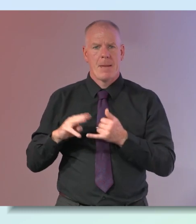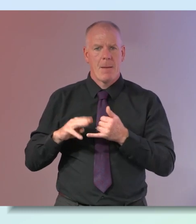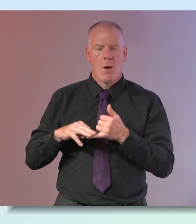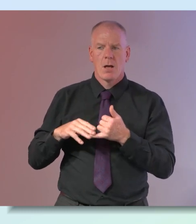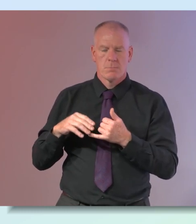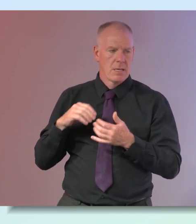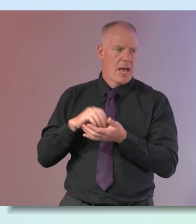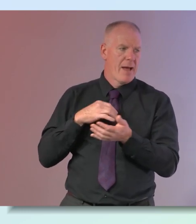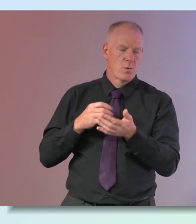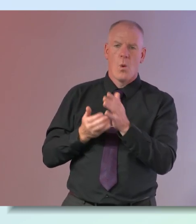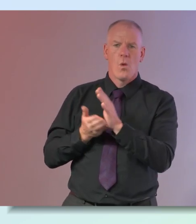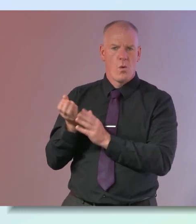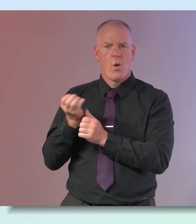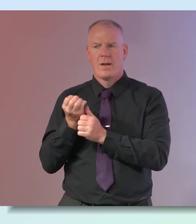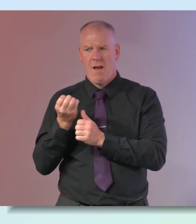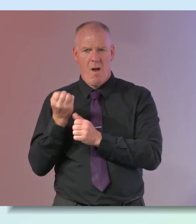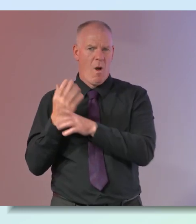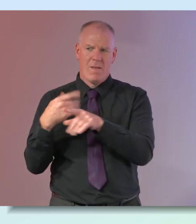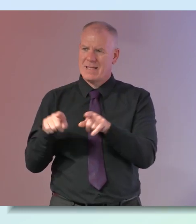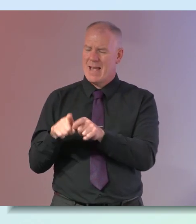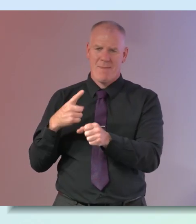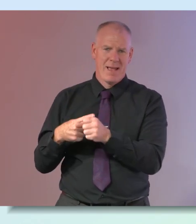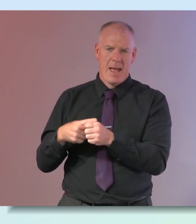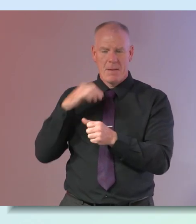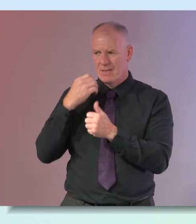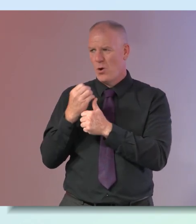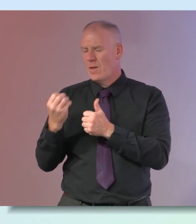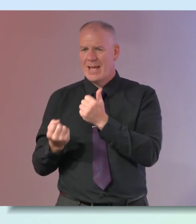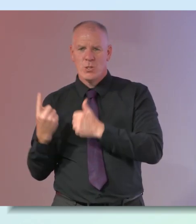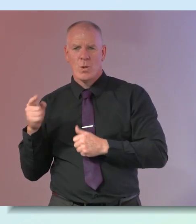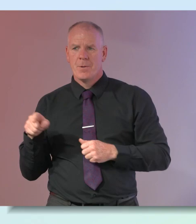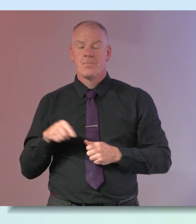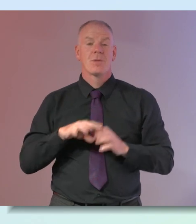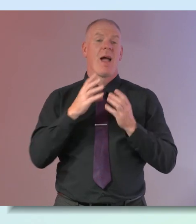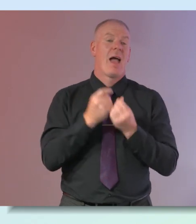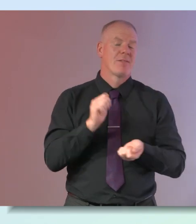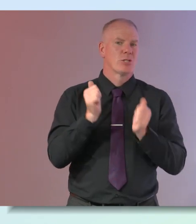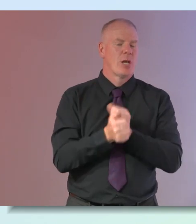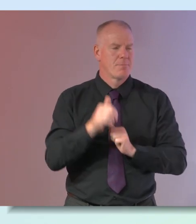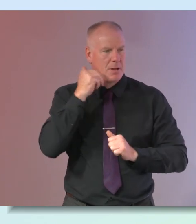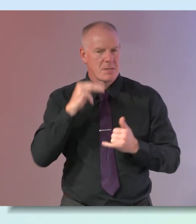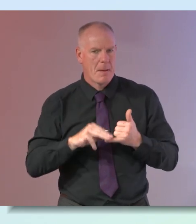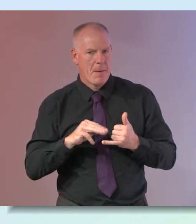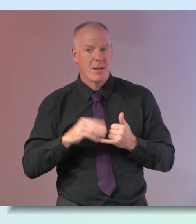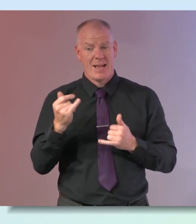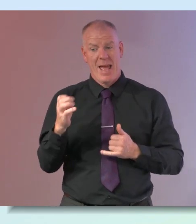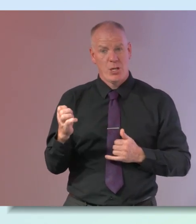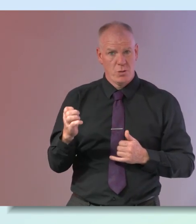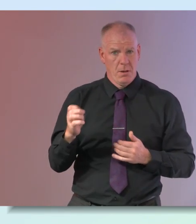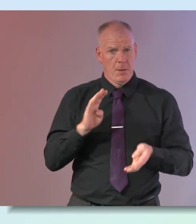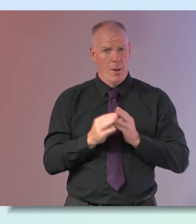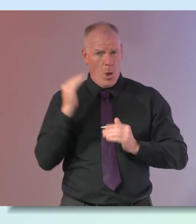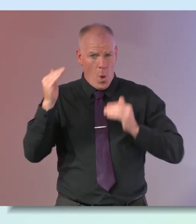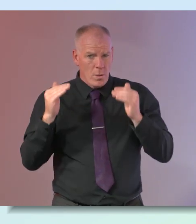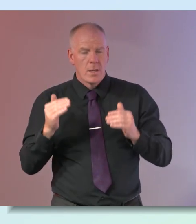things lately in another situation as well okay yeah so i suppose everything changes with menopause with age and when we get older